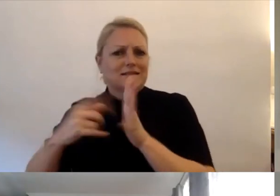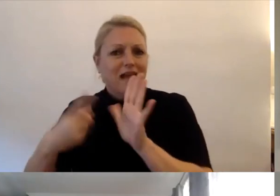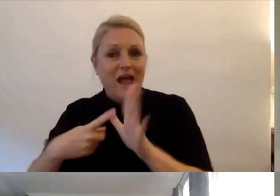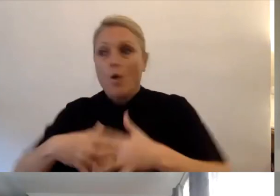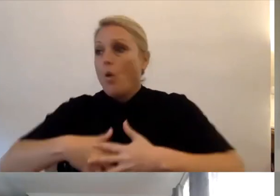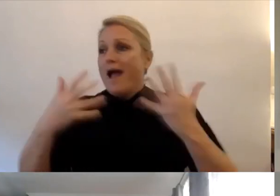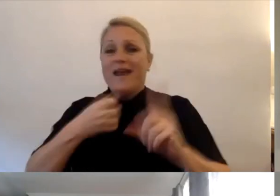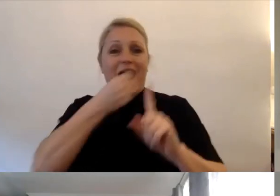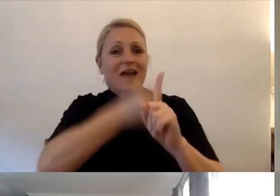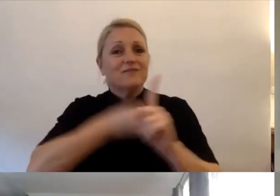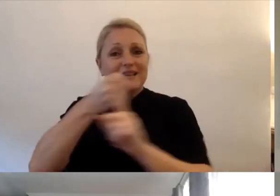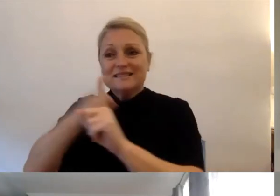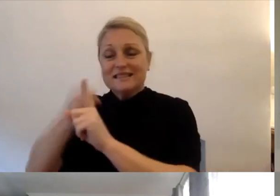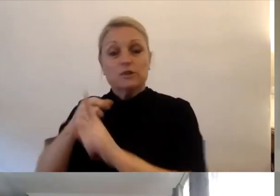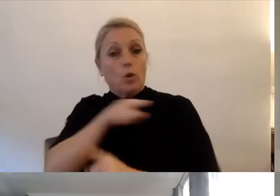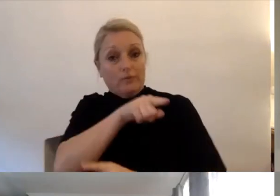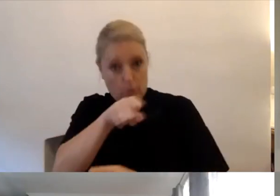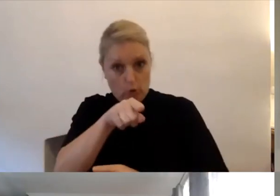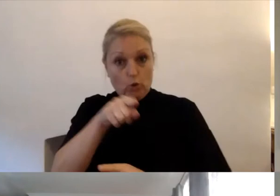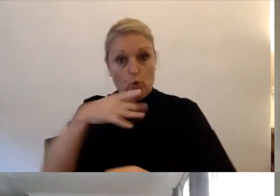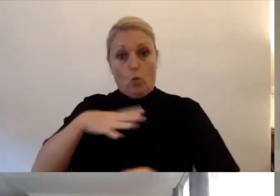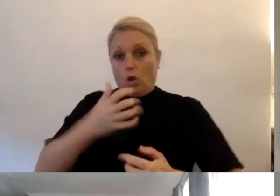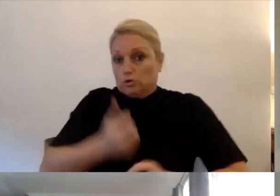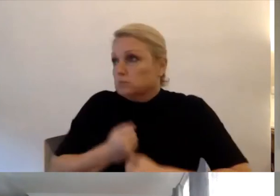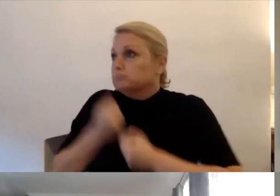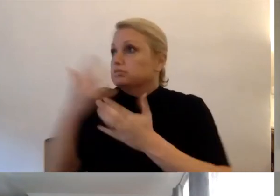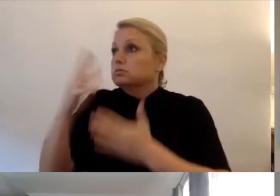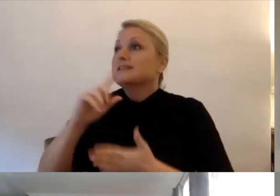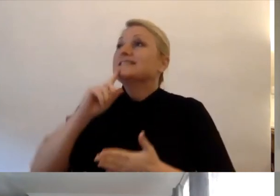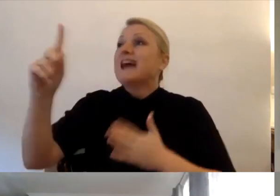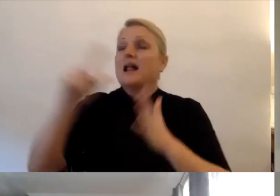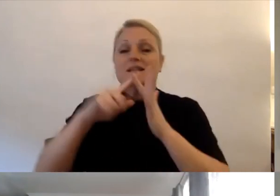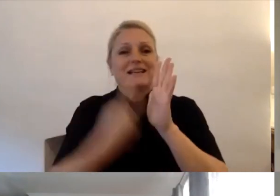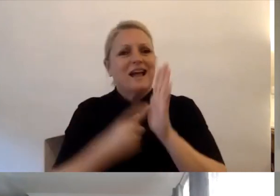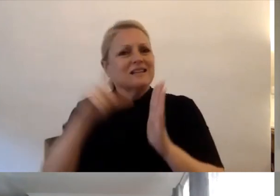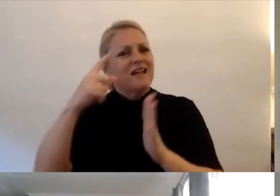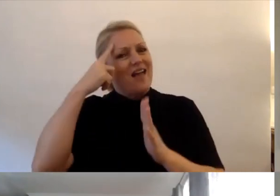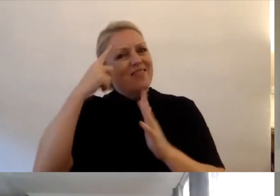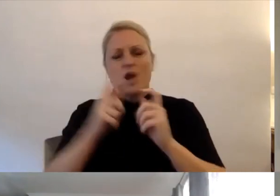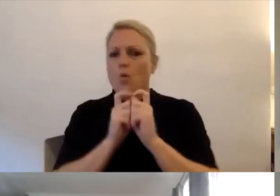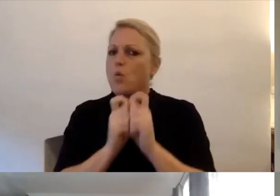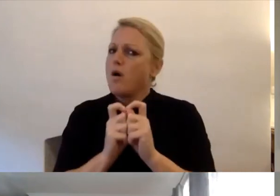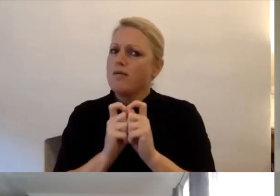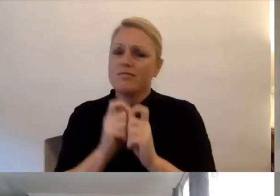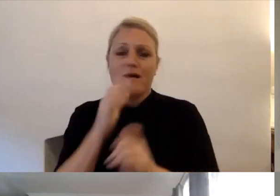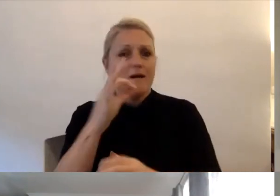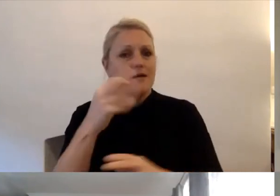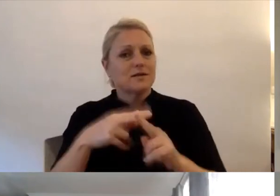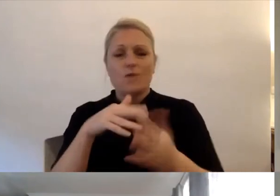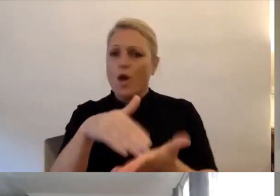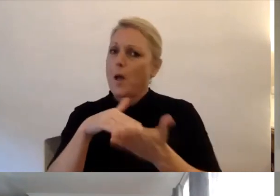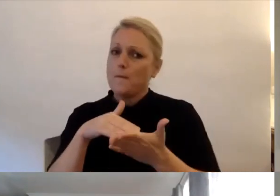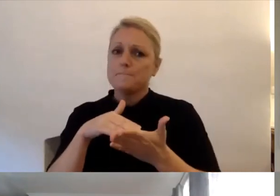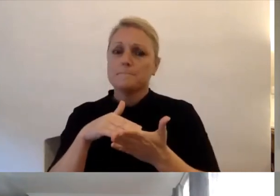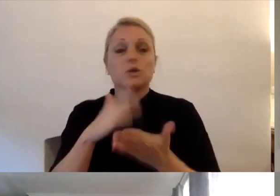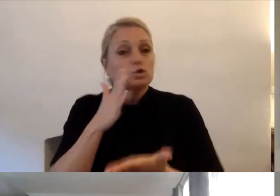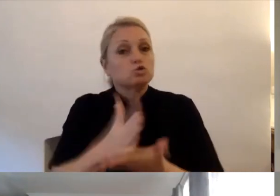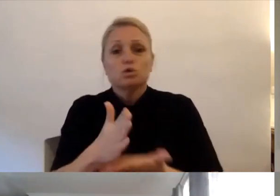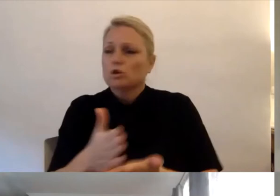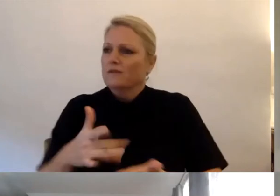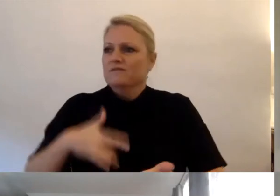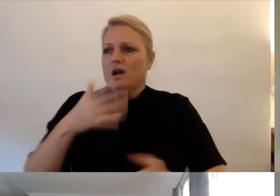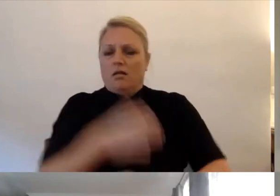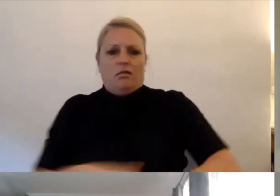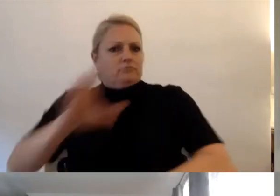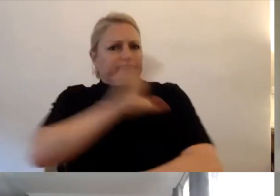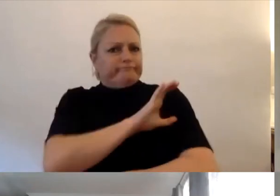a submission for the Disability Royal Commission because I found it very empowering and it made me much stronger